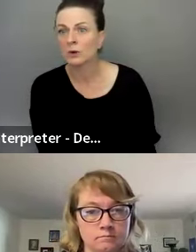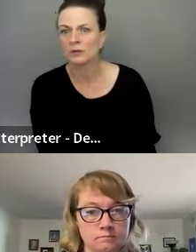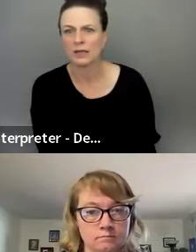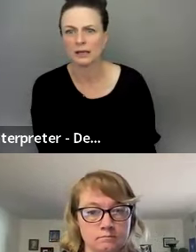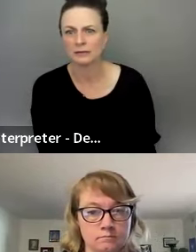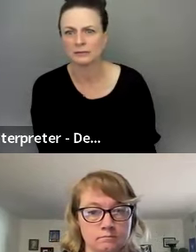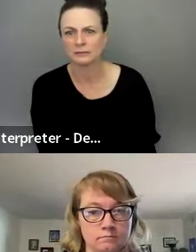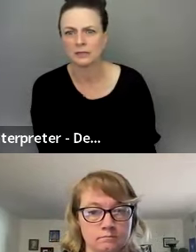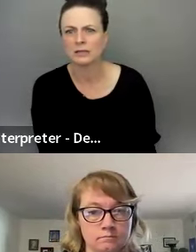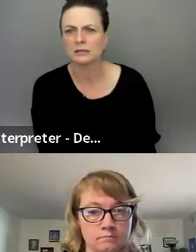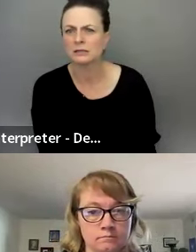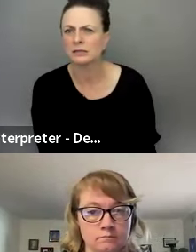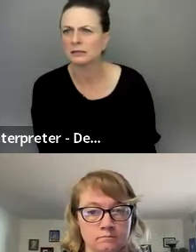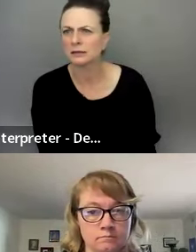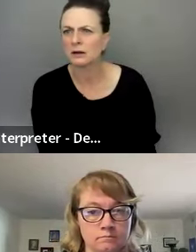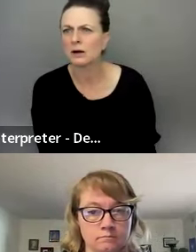what do you think?